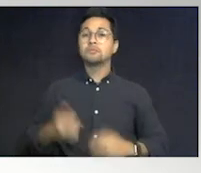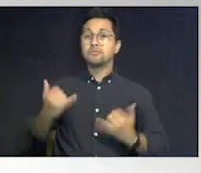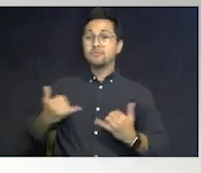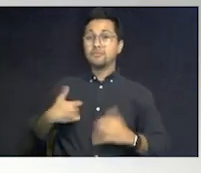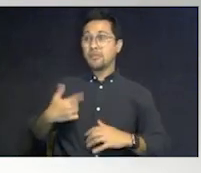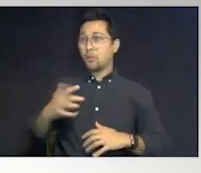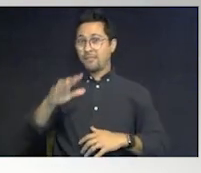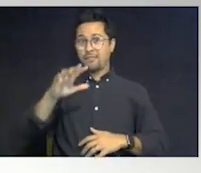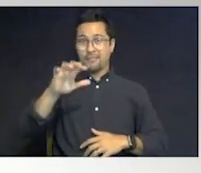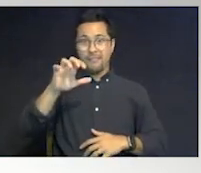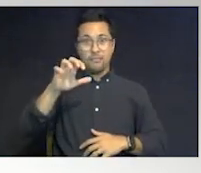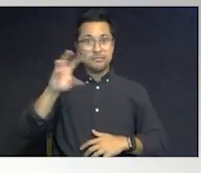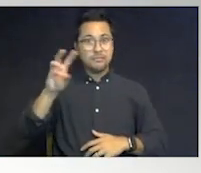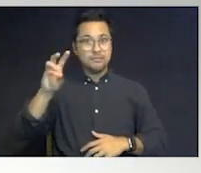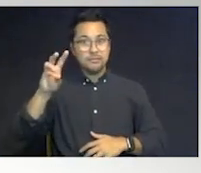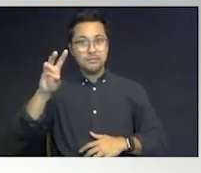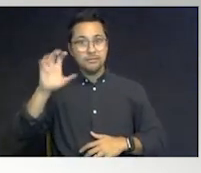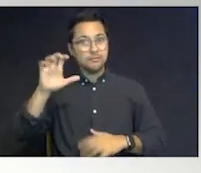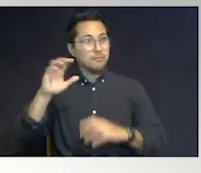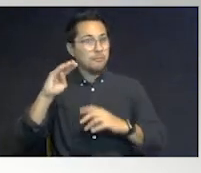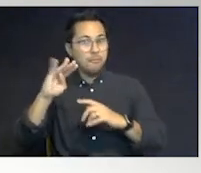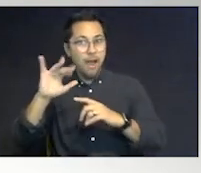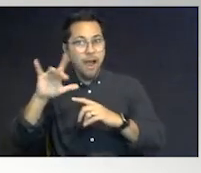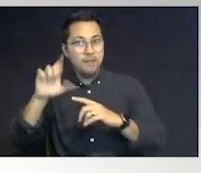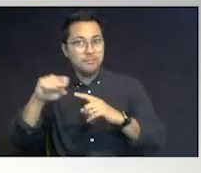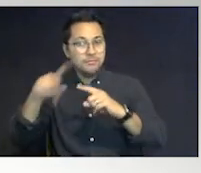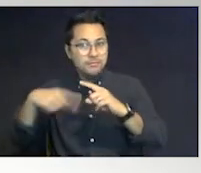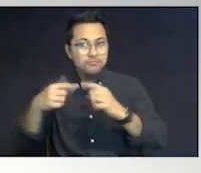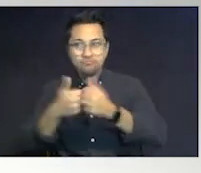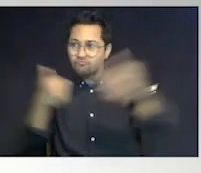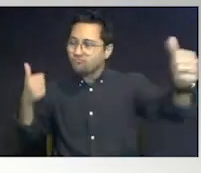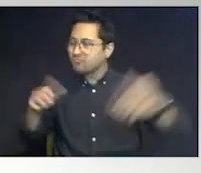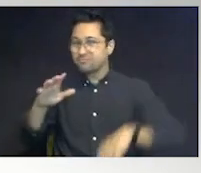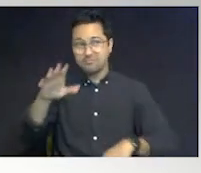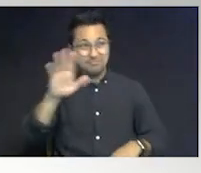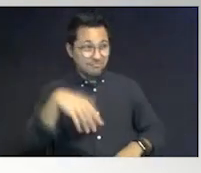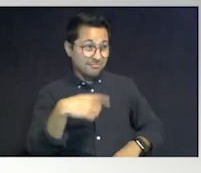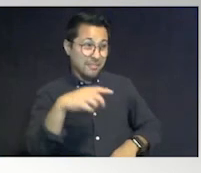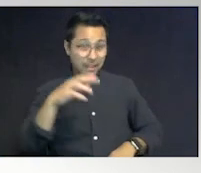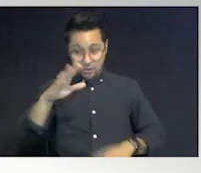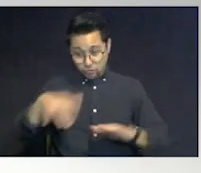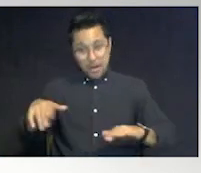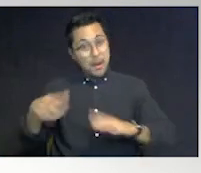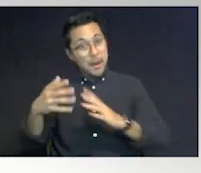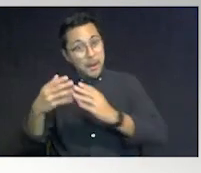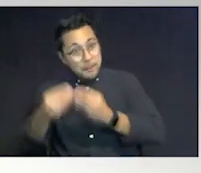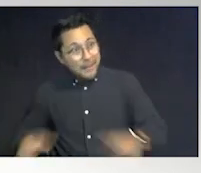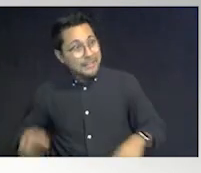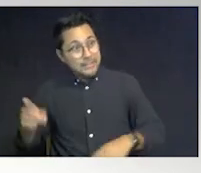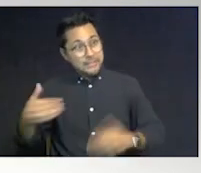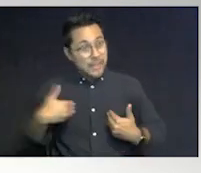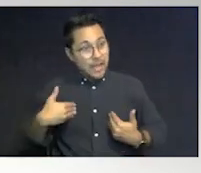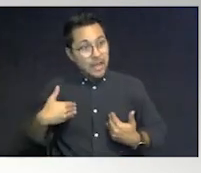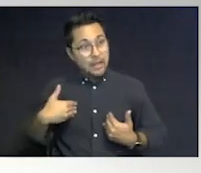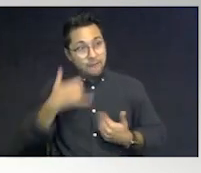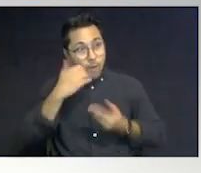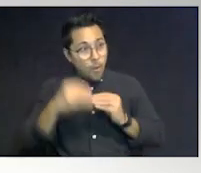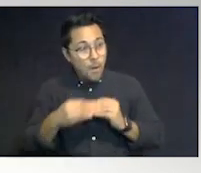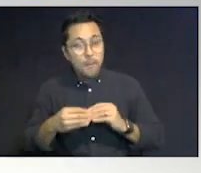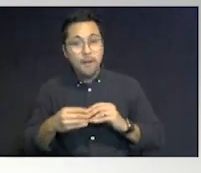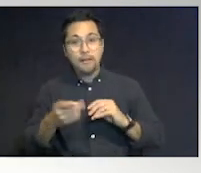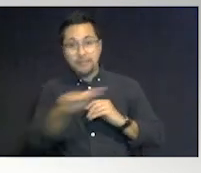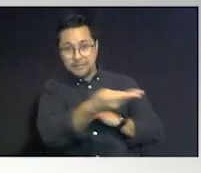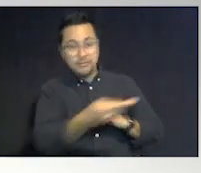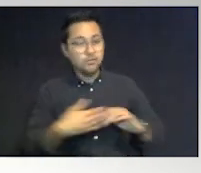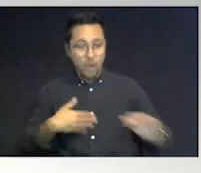five, six hundred miles away. Donna gets on the phone and tells me, Hector, child is missing. He has a phone number. Here's his phone number. I picked up